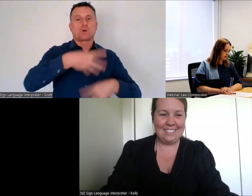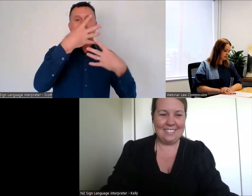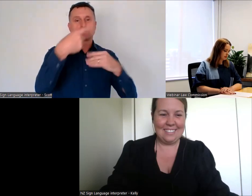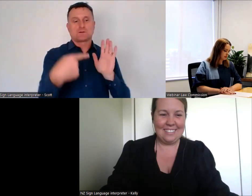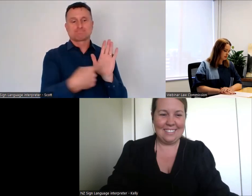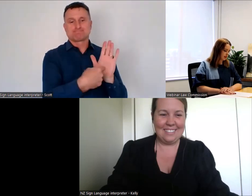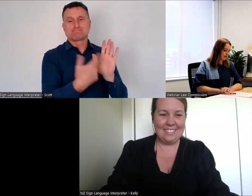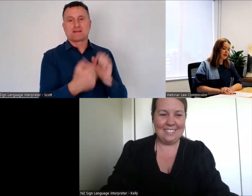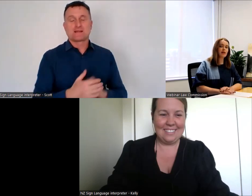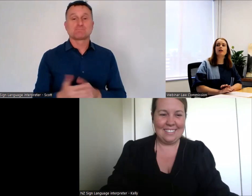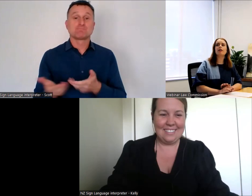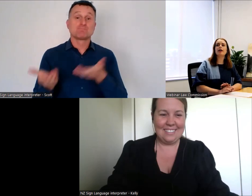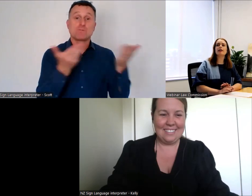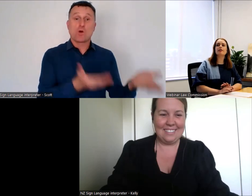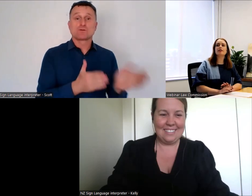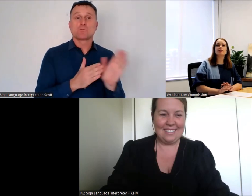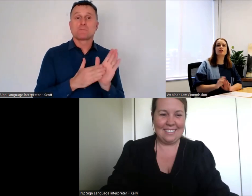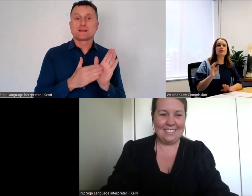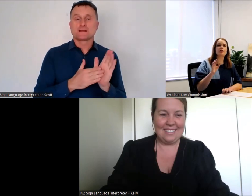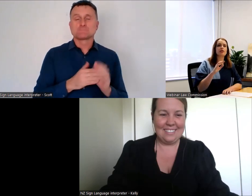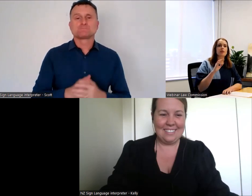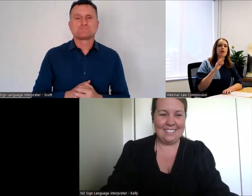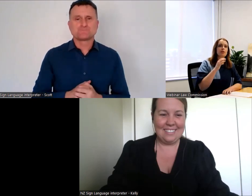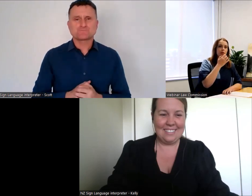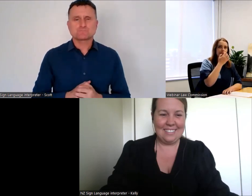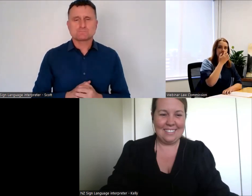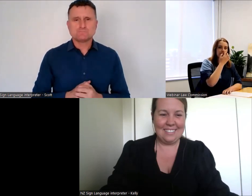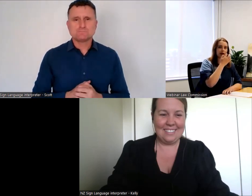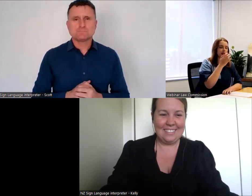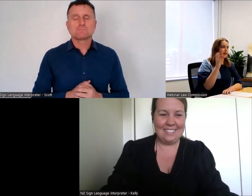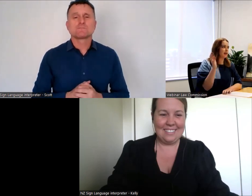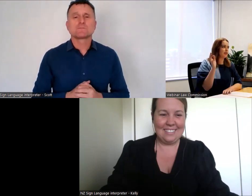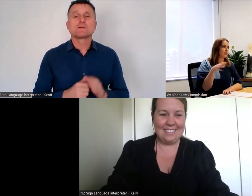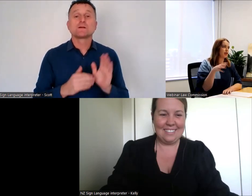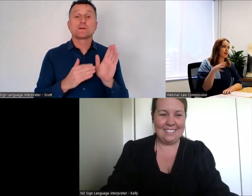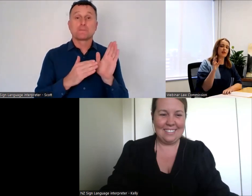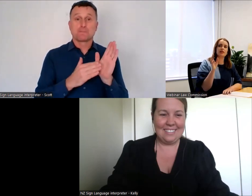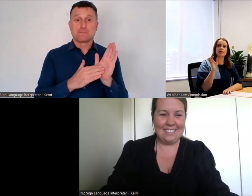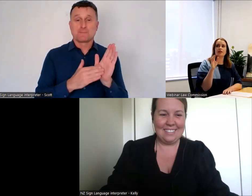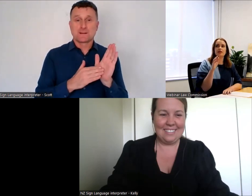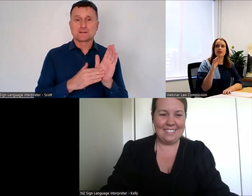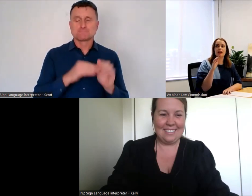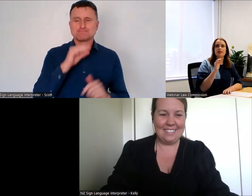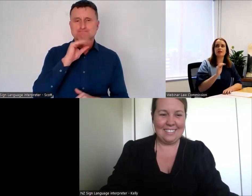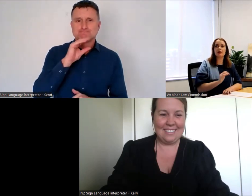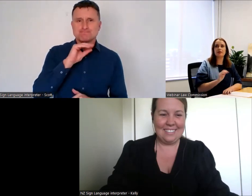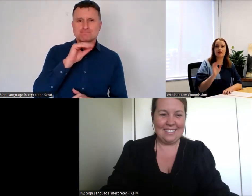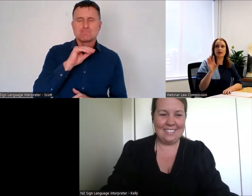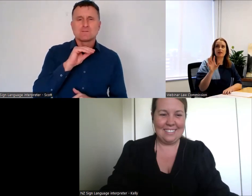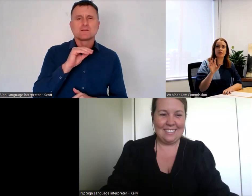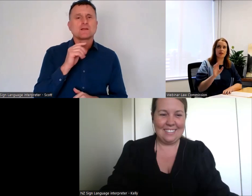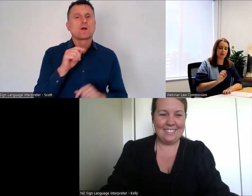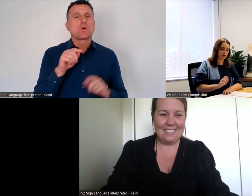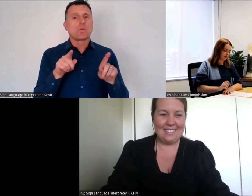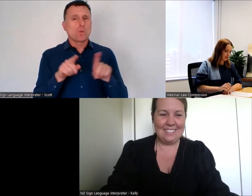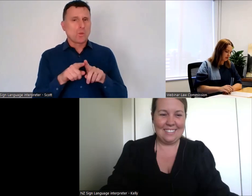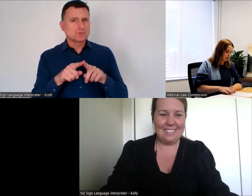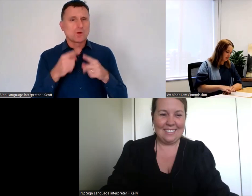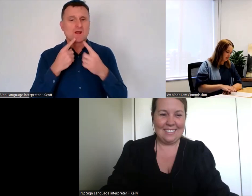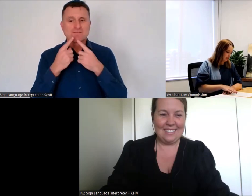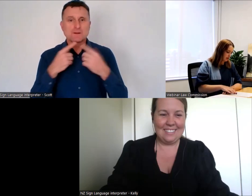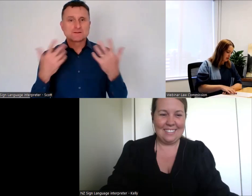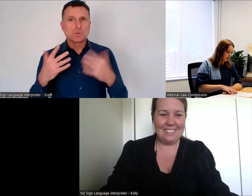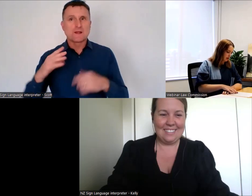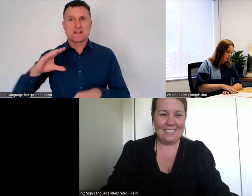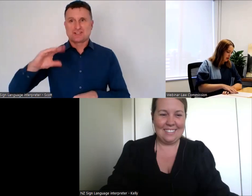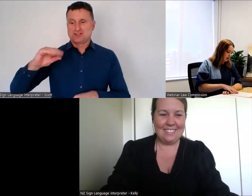Megan? Yeah, and just to note as well, we'll be popping the information about those in the chat as well, so that is available to refer